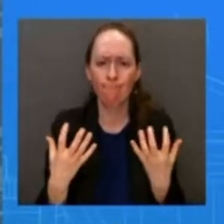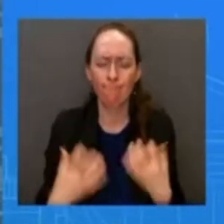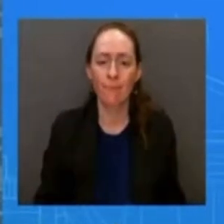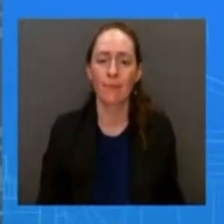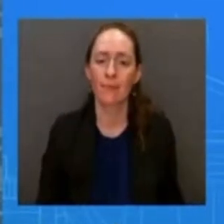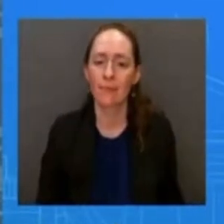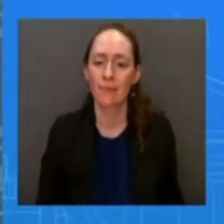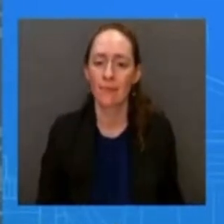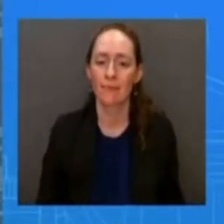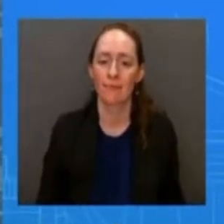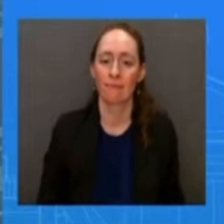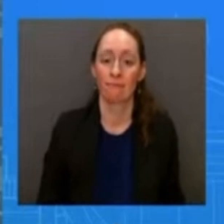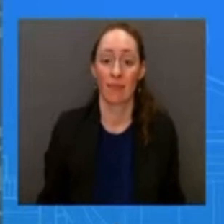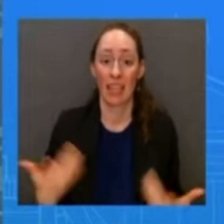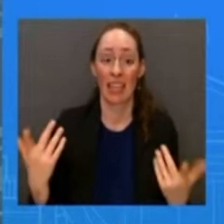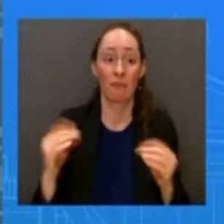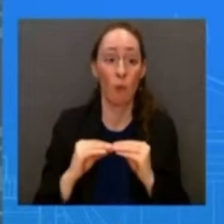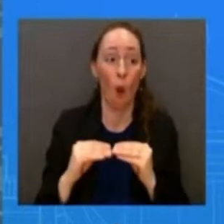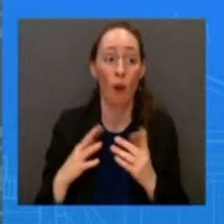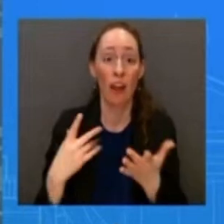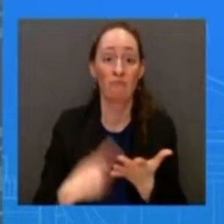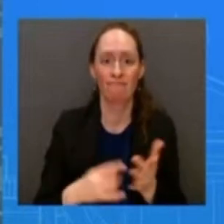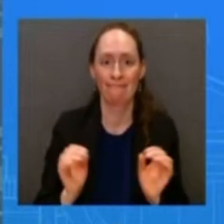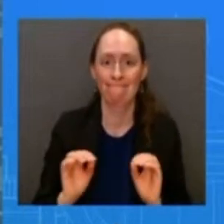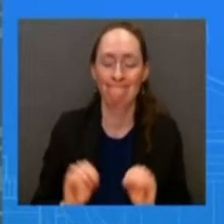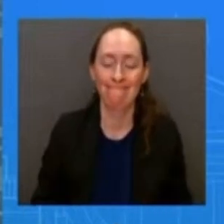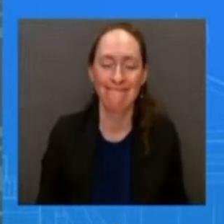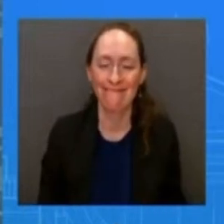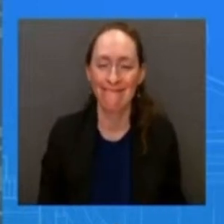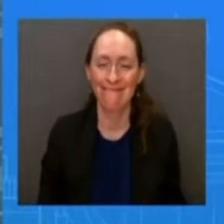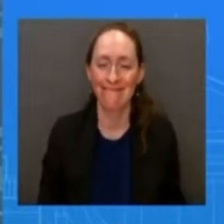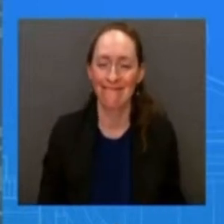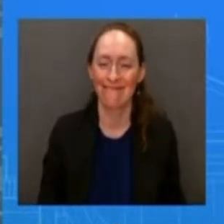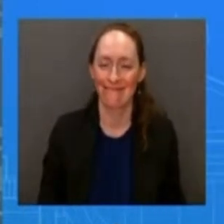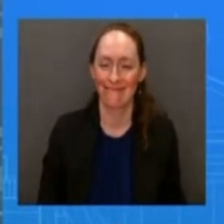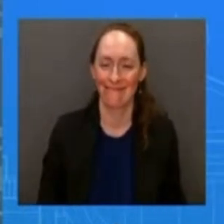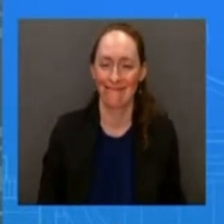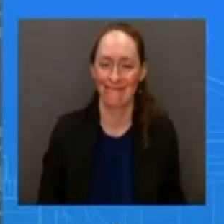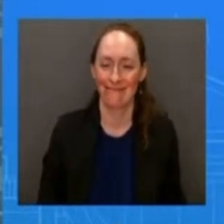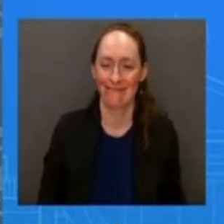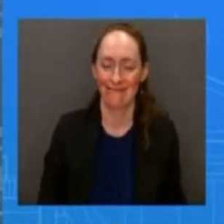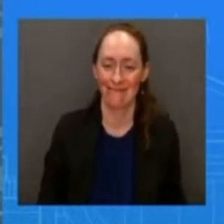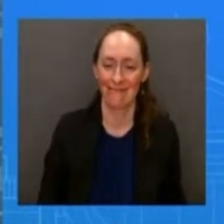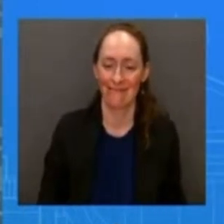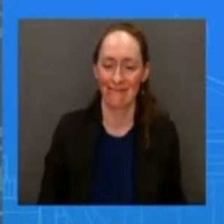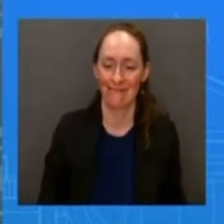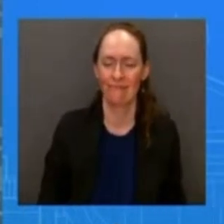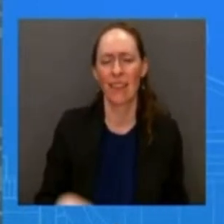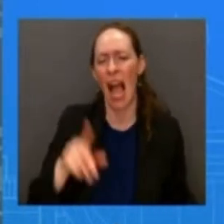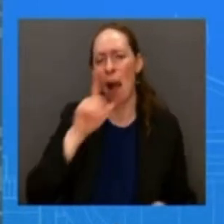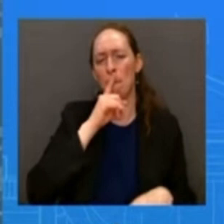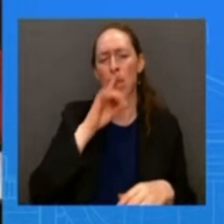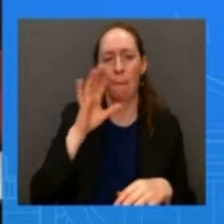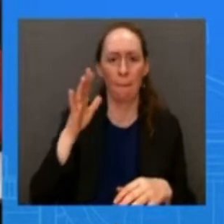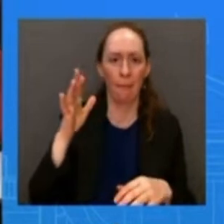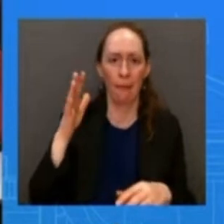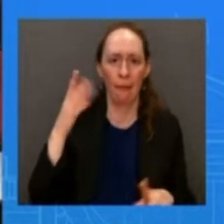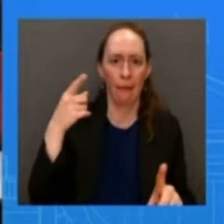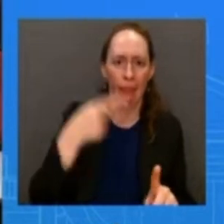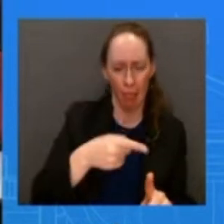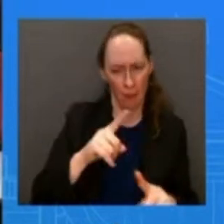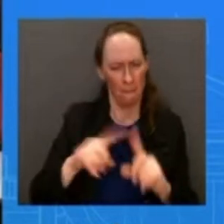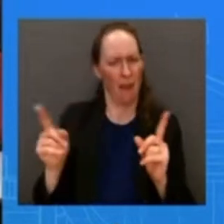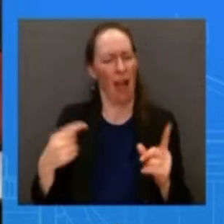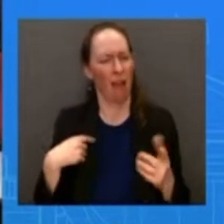that go ahead not to belabor this point but on the criticism of uh coming from lawmakers that the president hasn't spoken out more on this